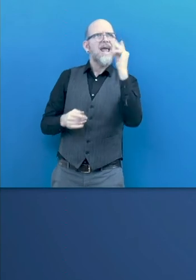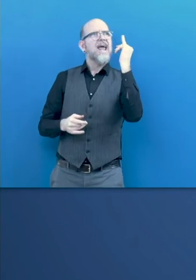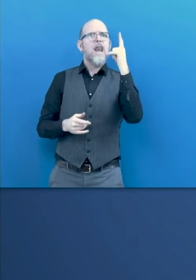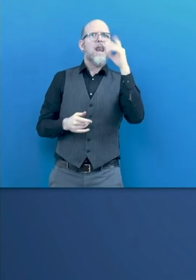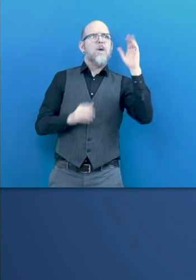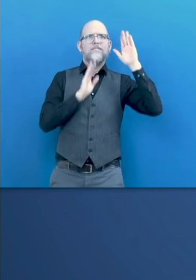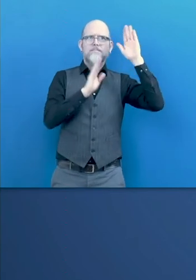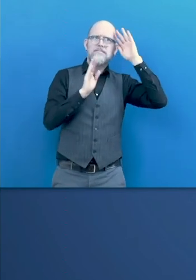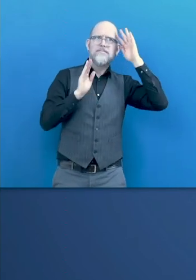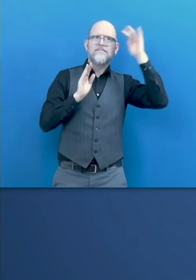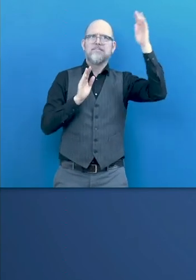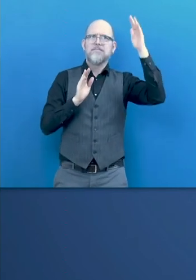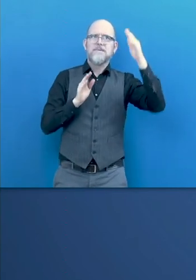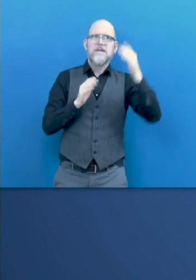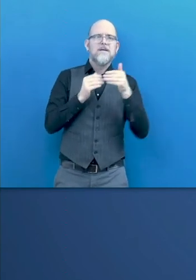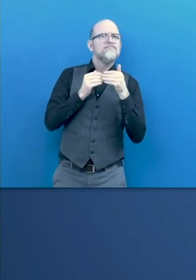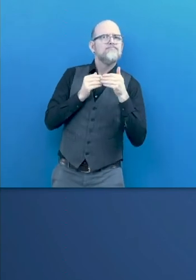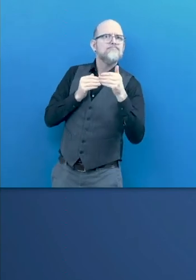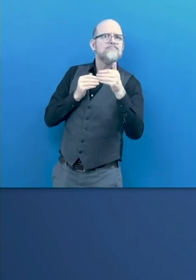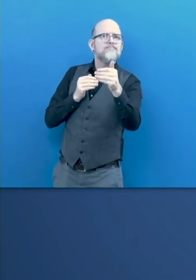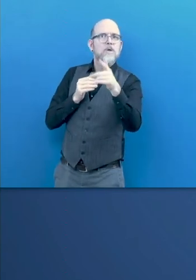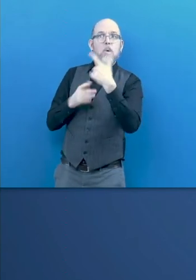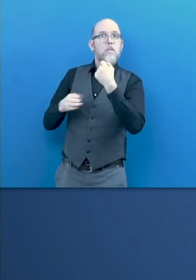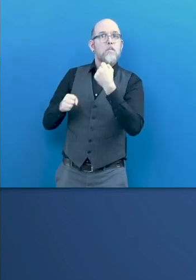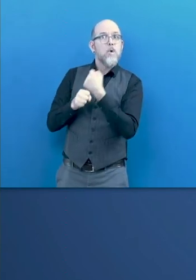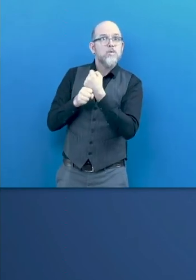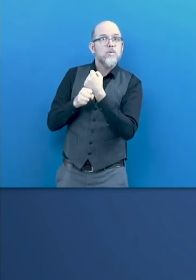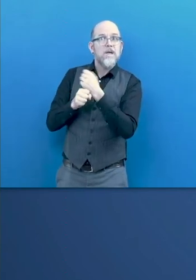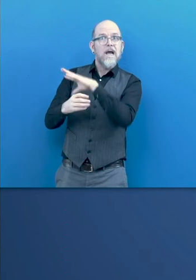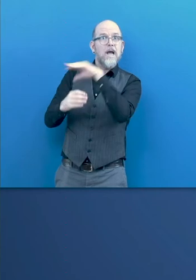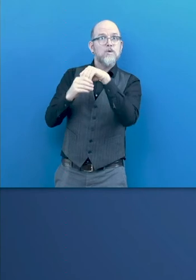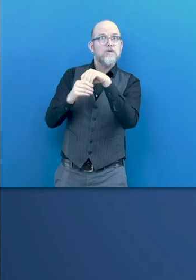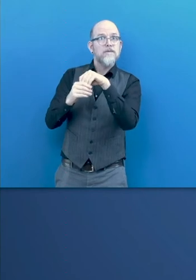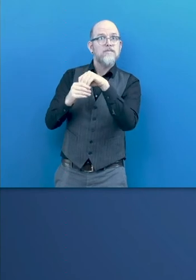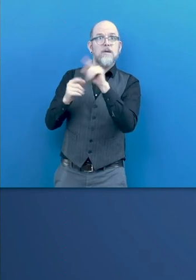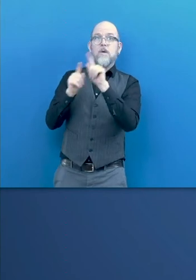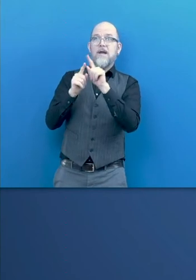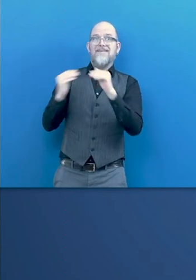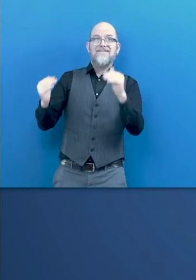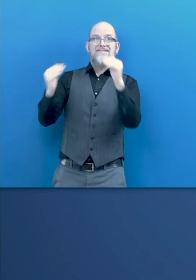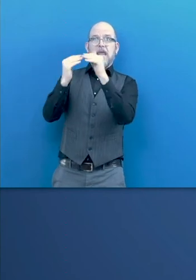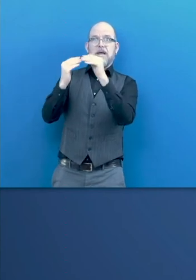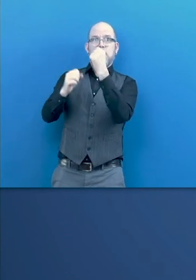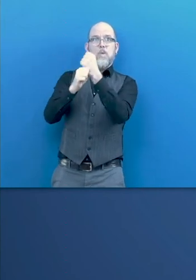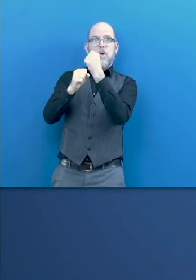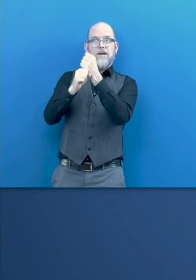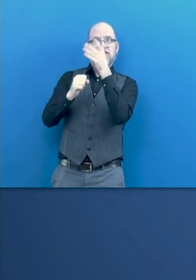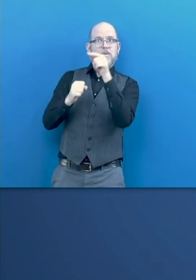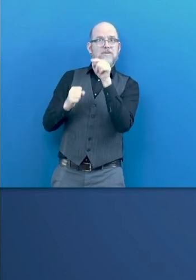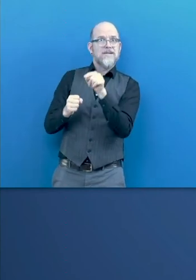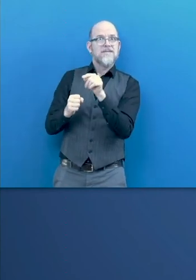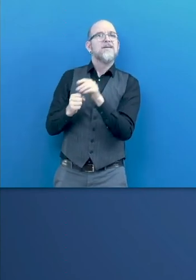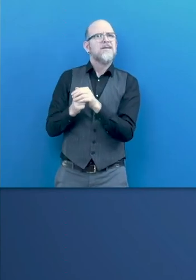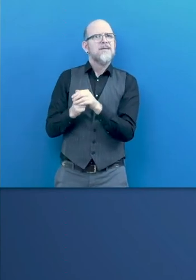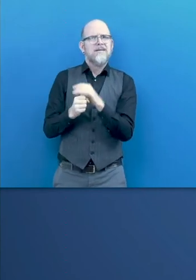sustainable, productive, inclusive and fairer future of work for all. It advocates a human